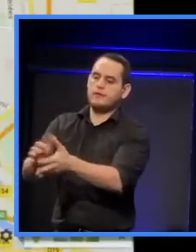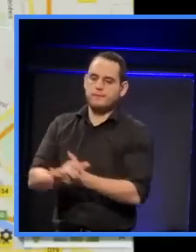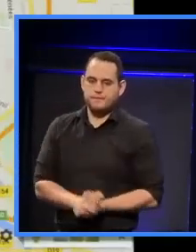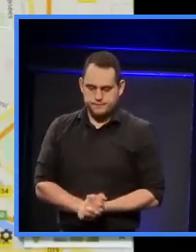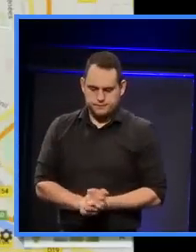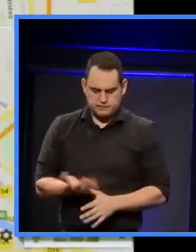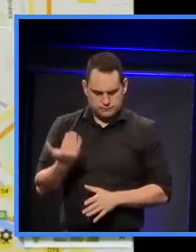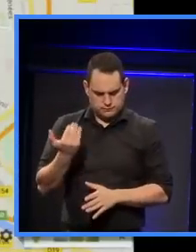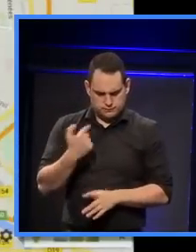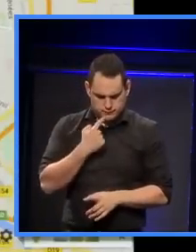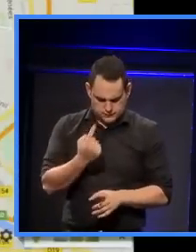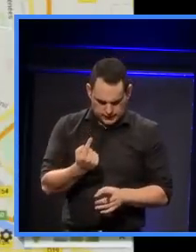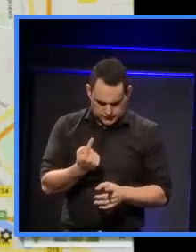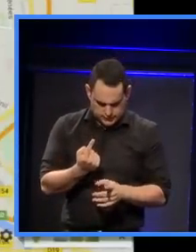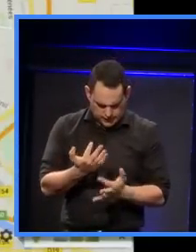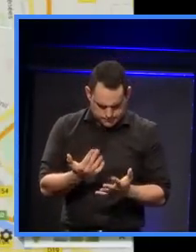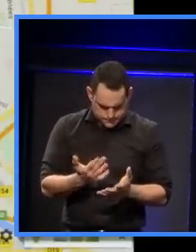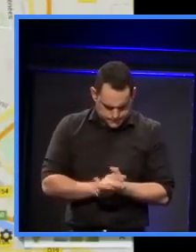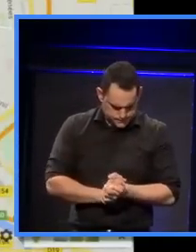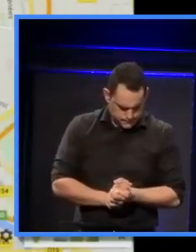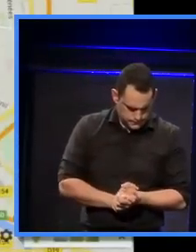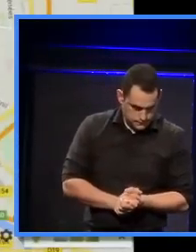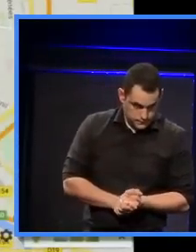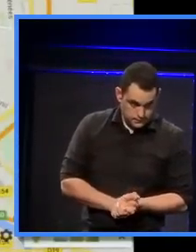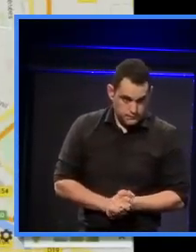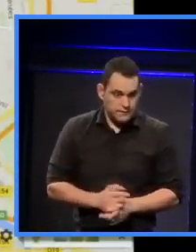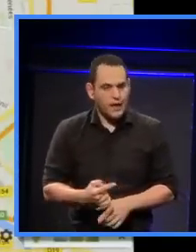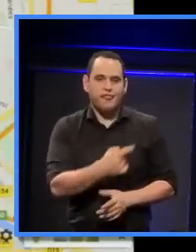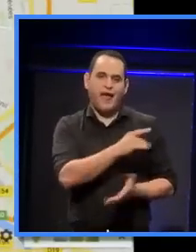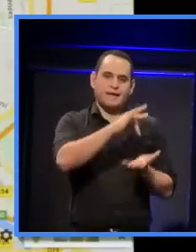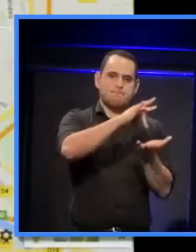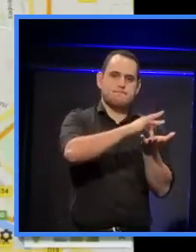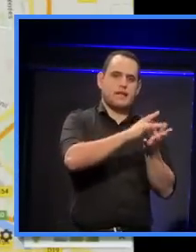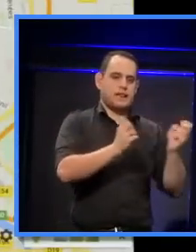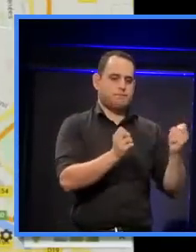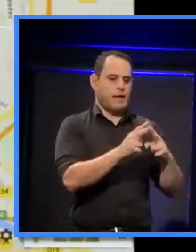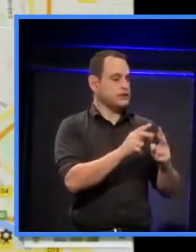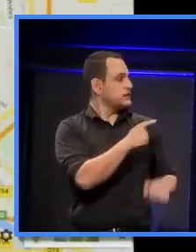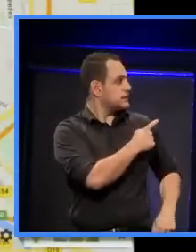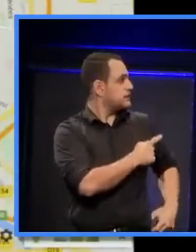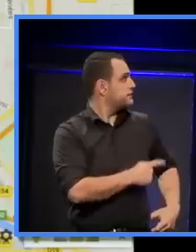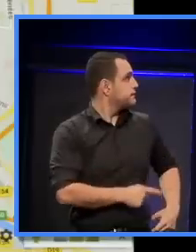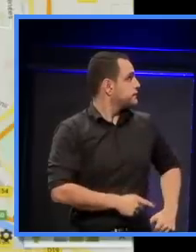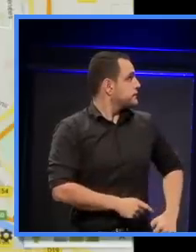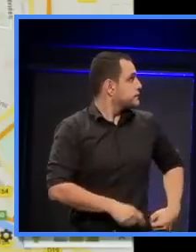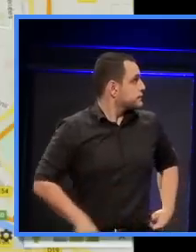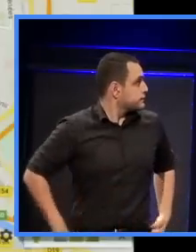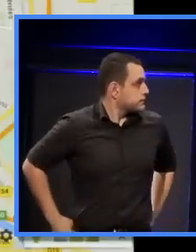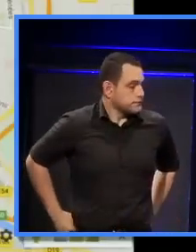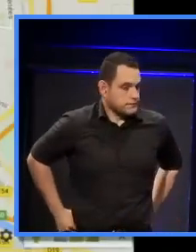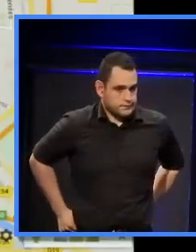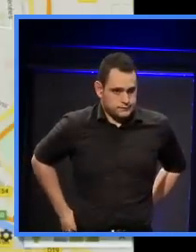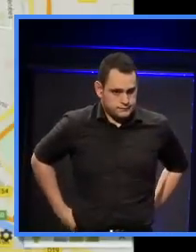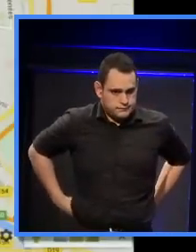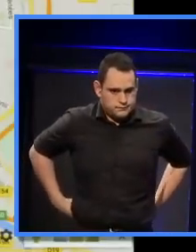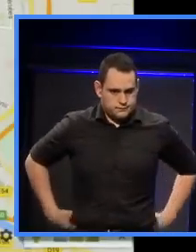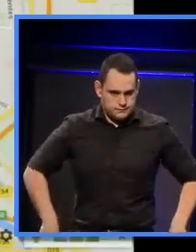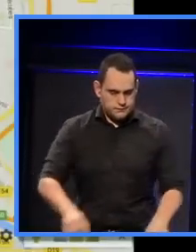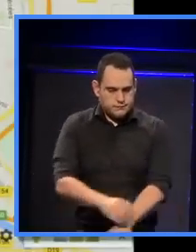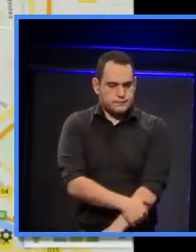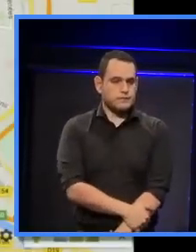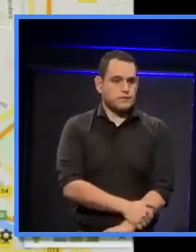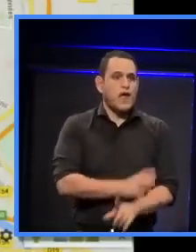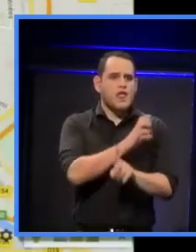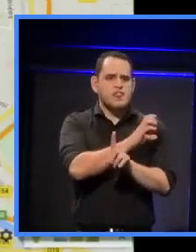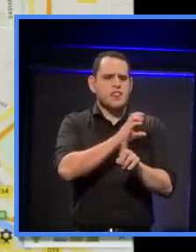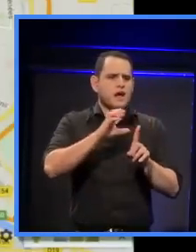As I mentioned, it's out here in the... Here's the centre of Paris, and all the other key cultural facilities